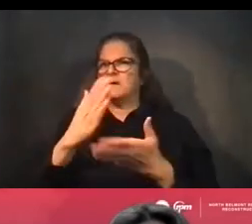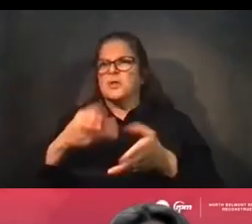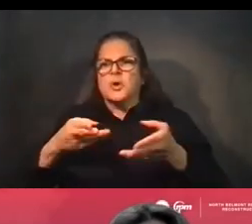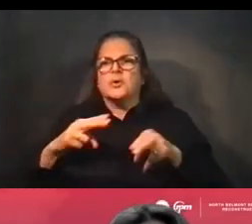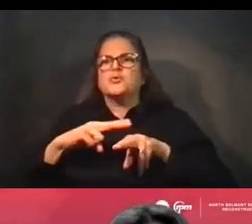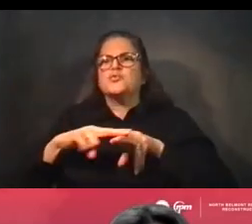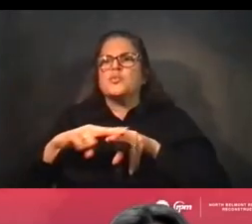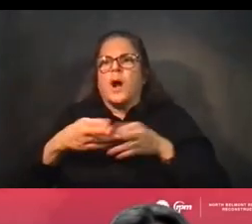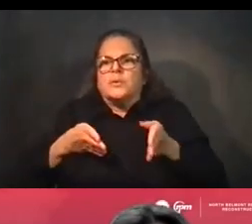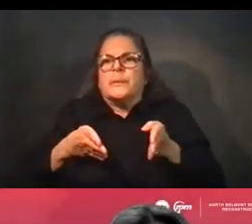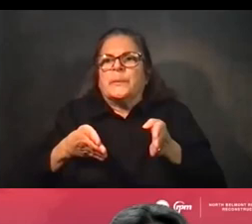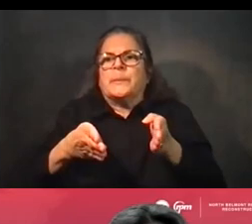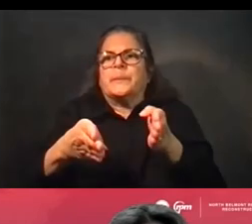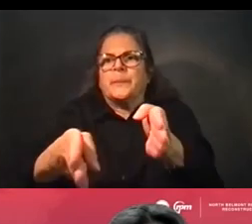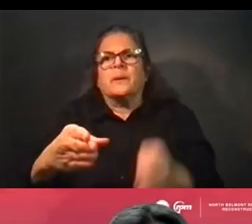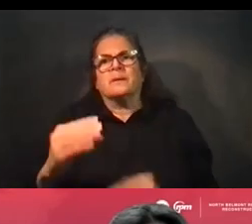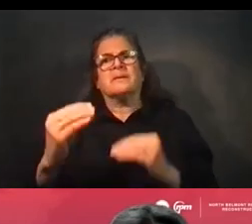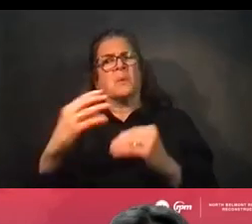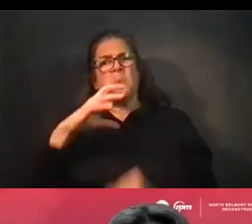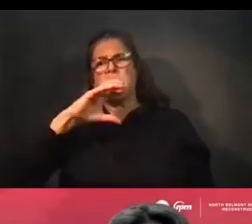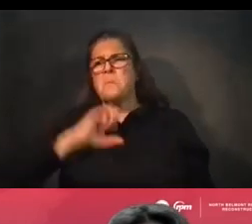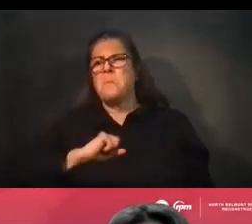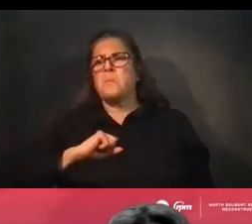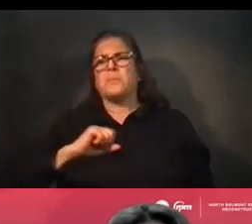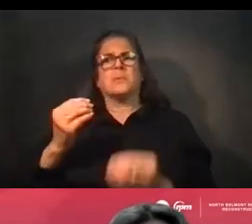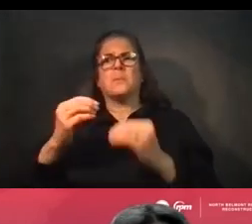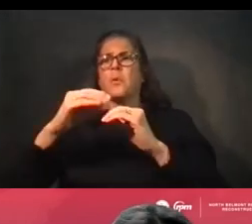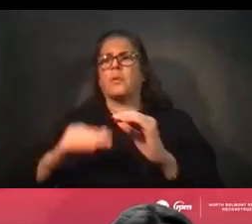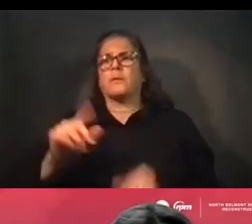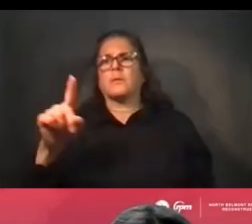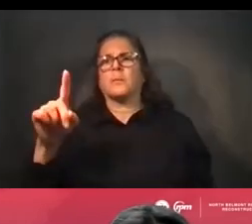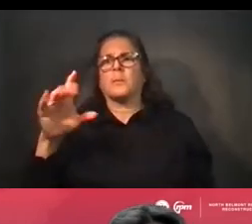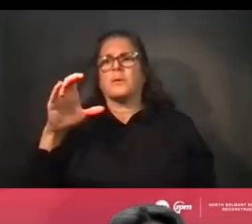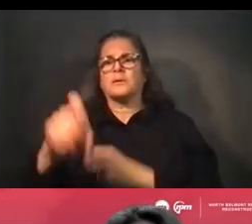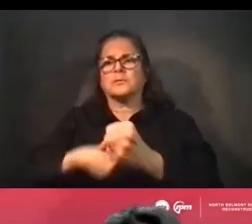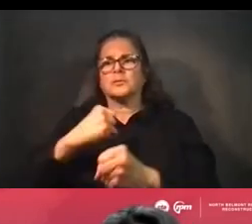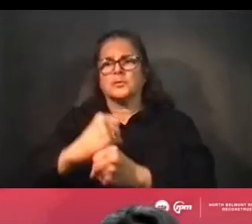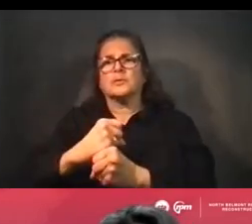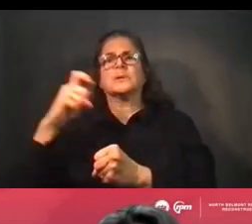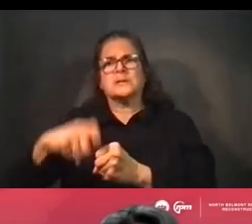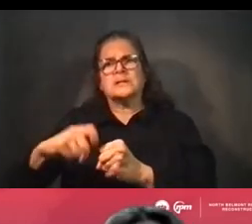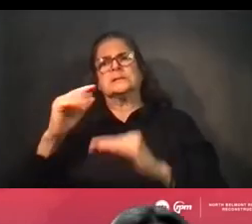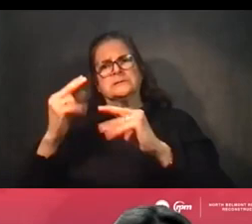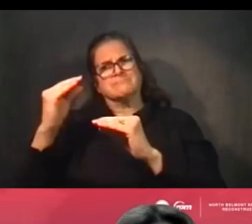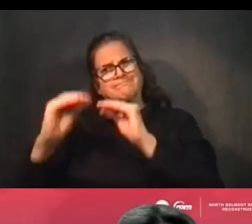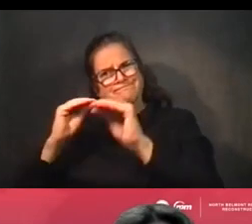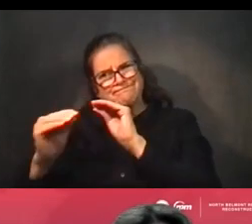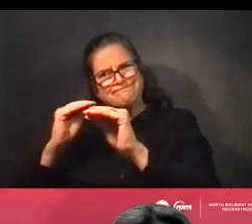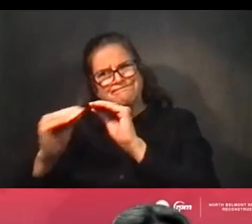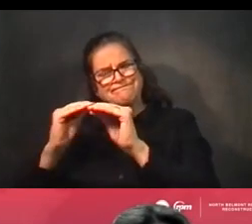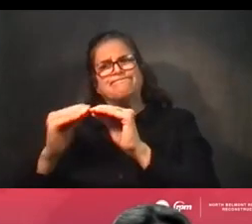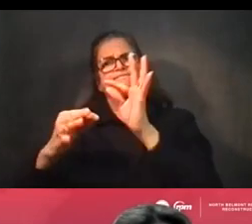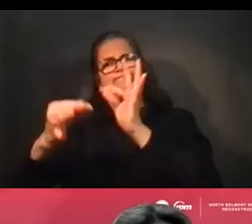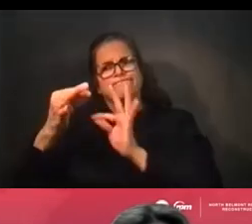rebuild those century old red and purple elevated track structures between Belmont and roughly